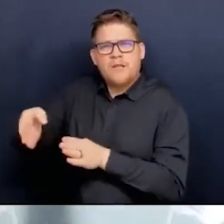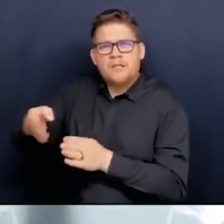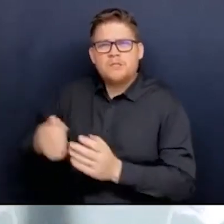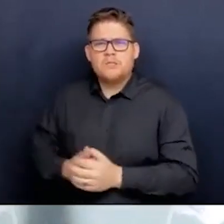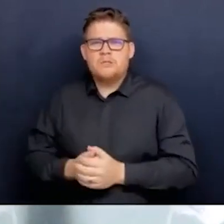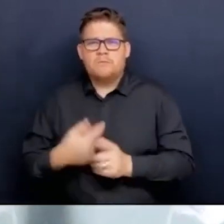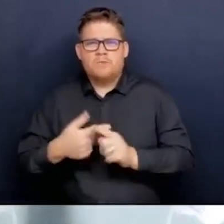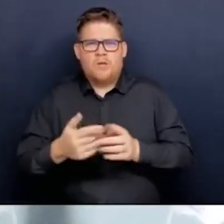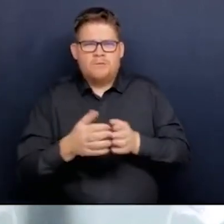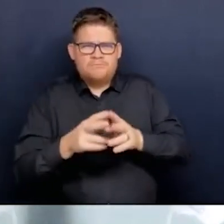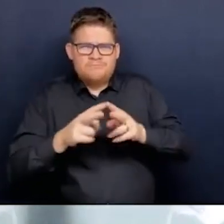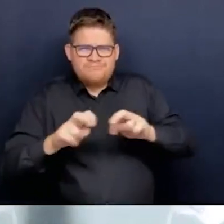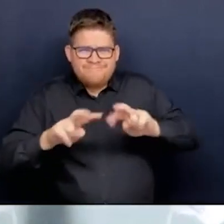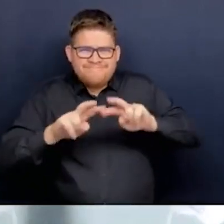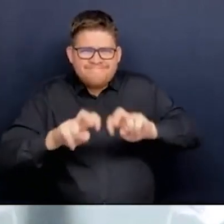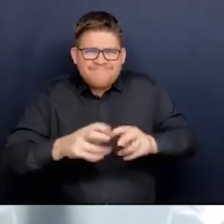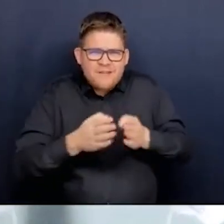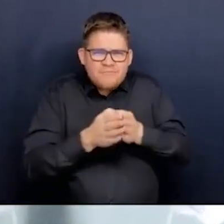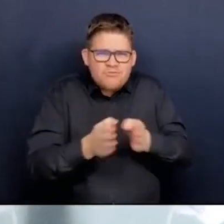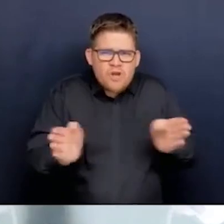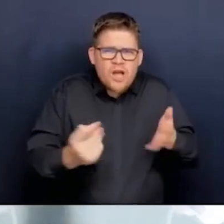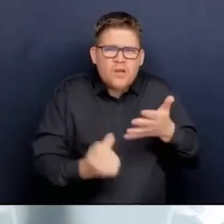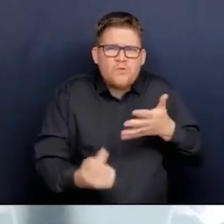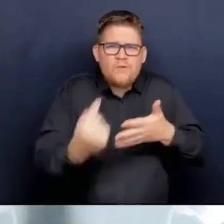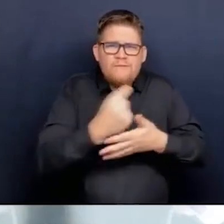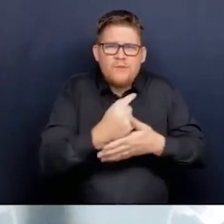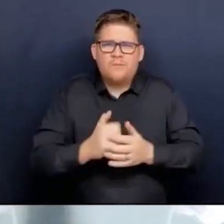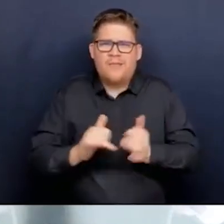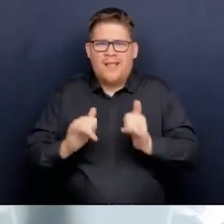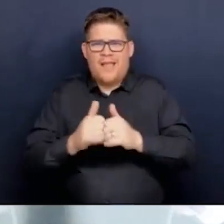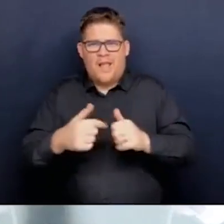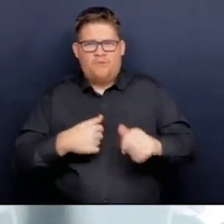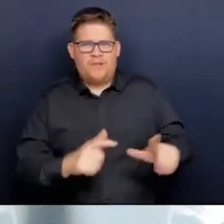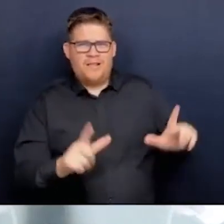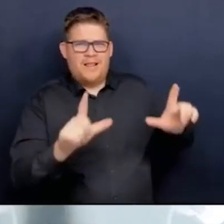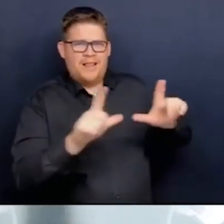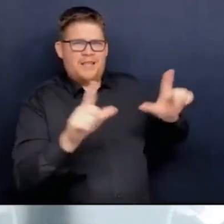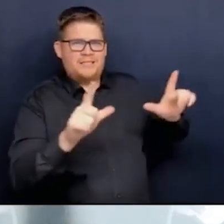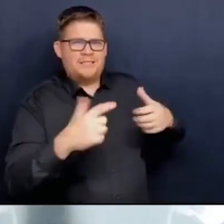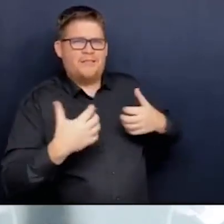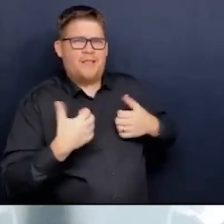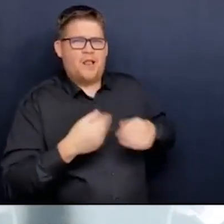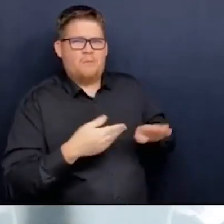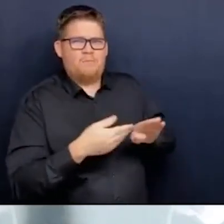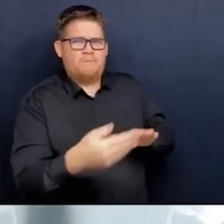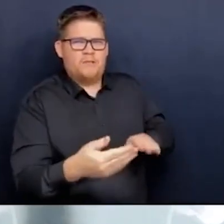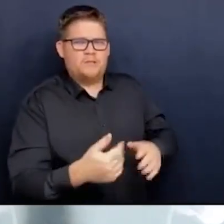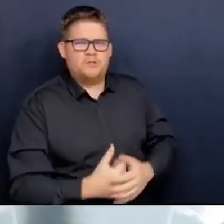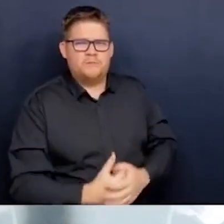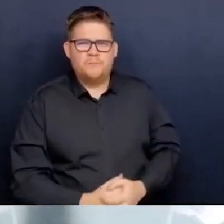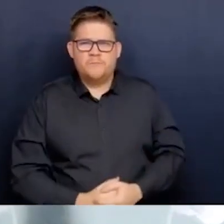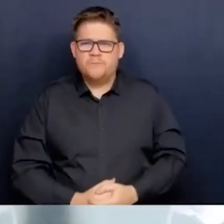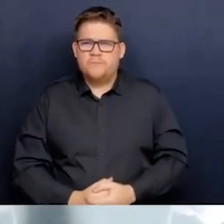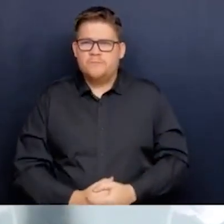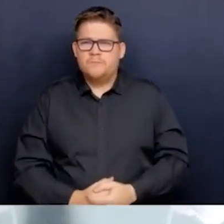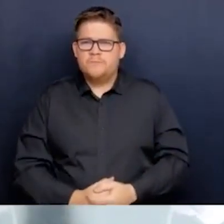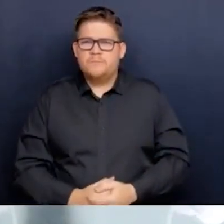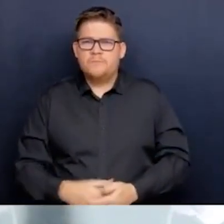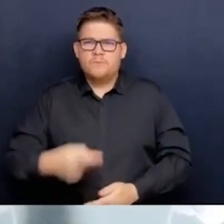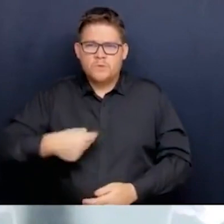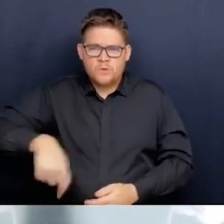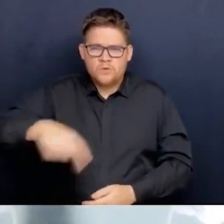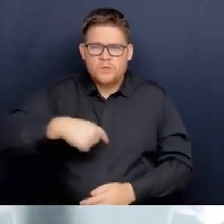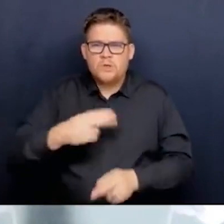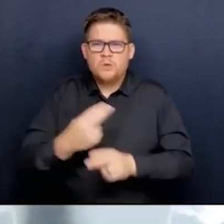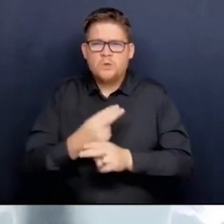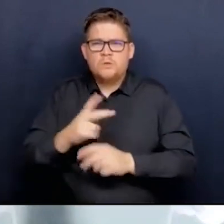regulated health professions. We followed that up with an all-party process. In other words, the liberal